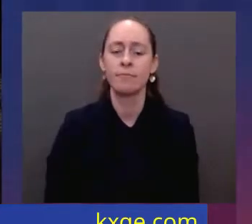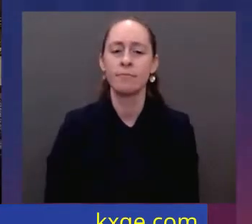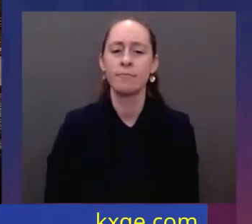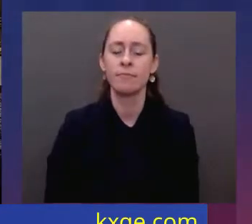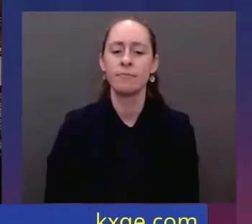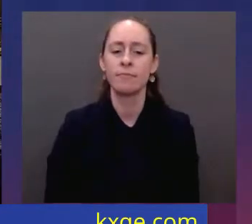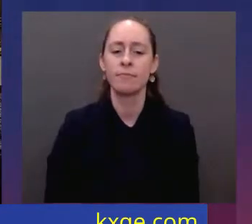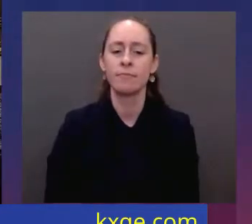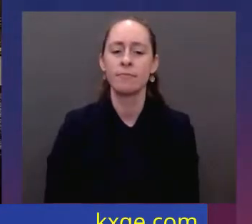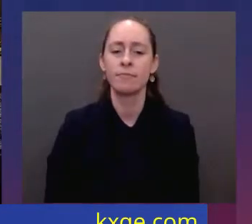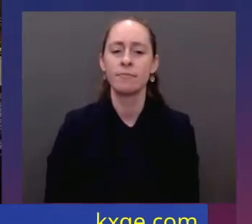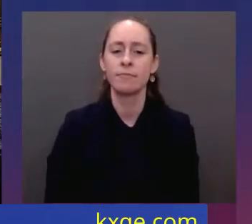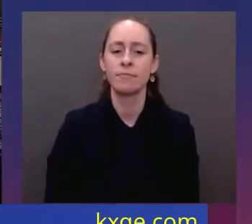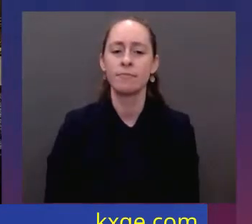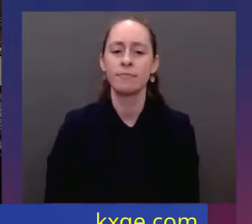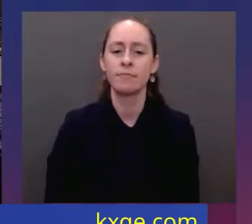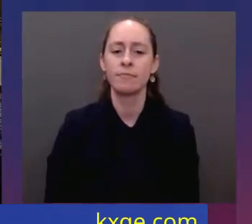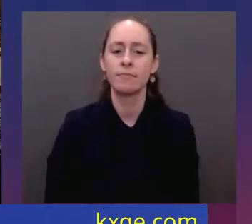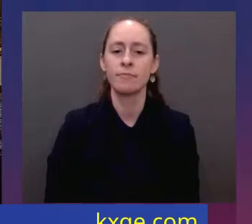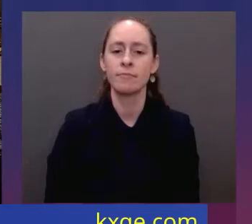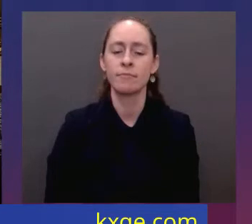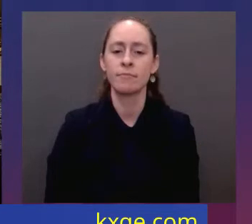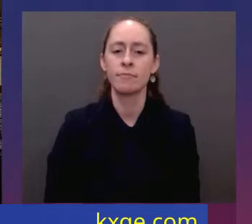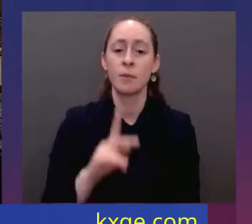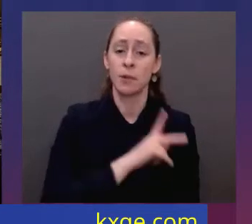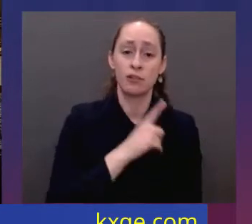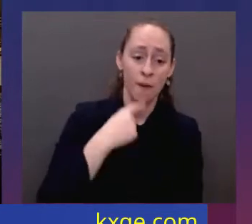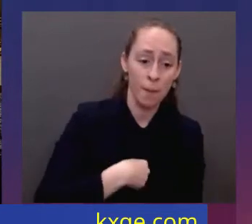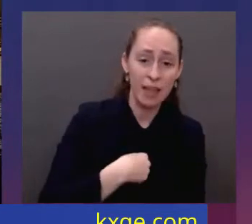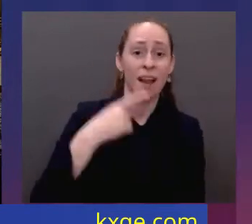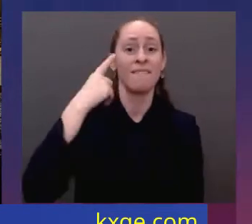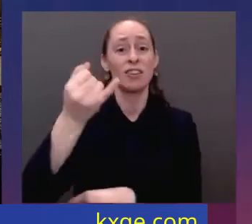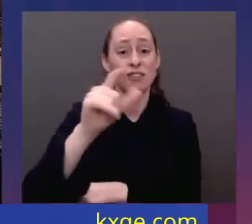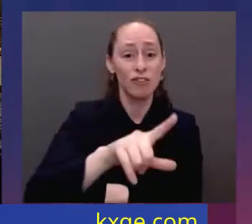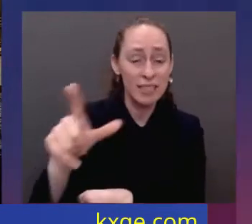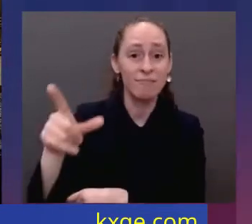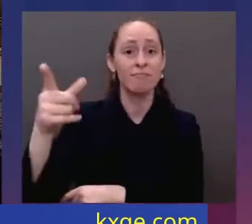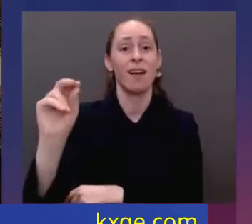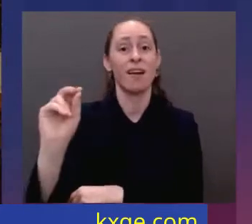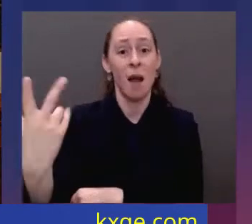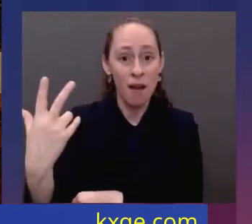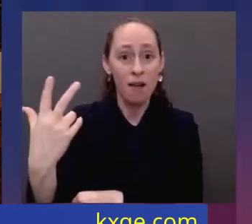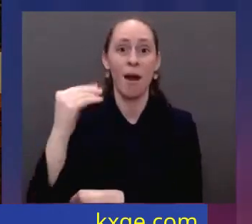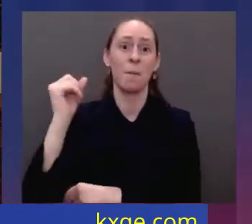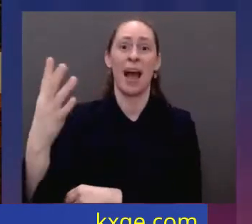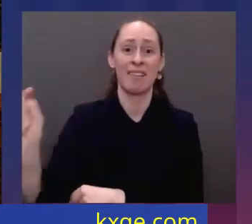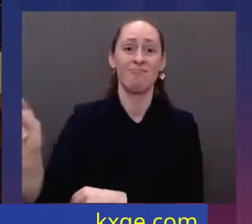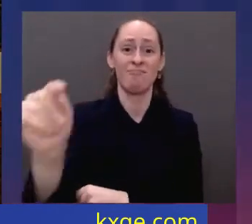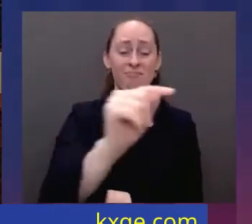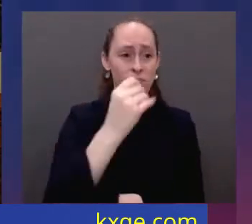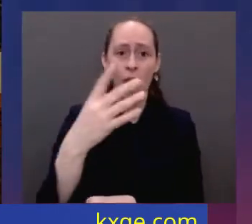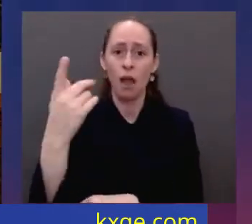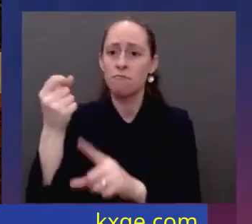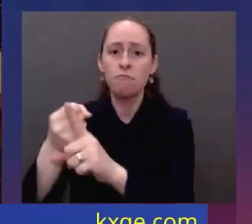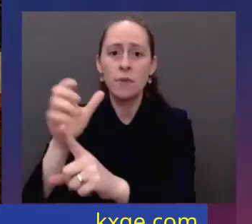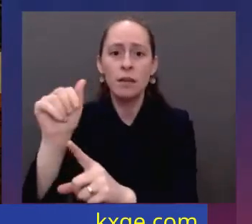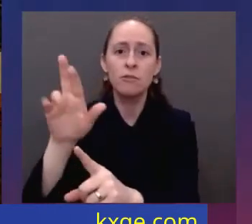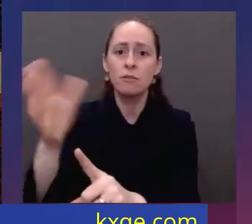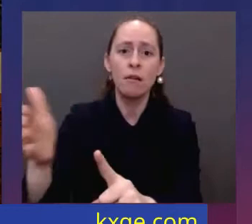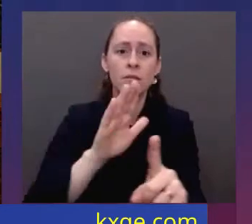This is personal to me and to Jill and to Kamala and so many of you. So many of you have lost someone you love. Husband, wife, son, daughter, mom, dad.